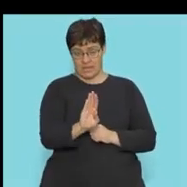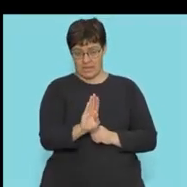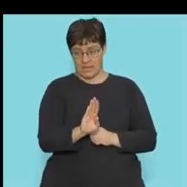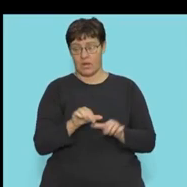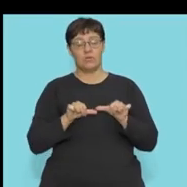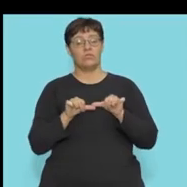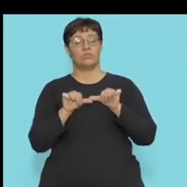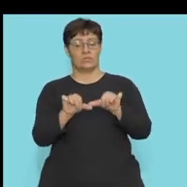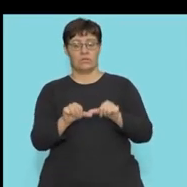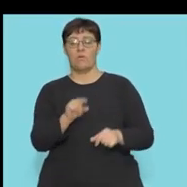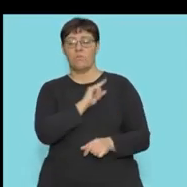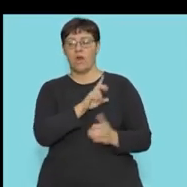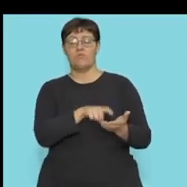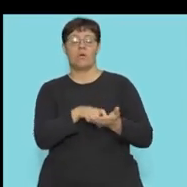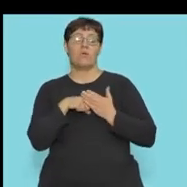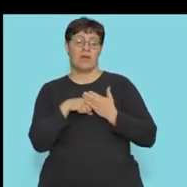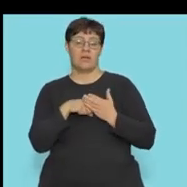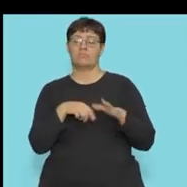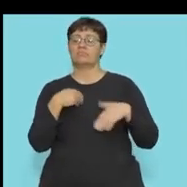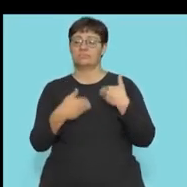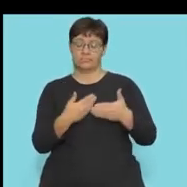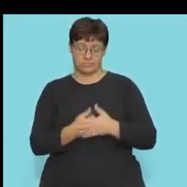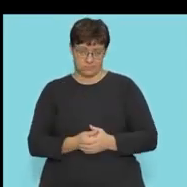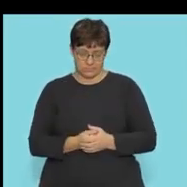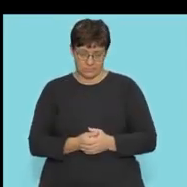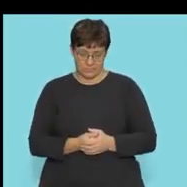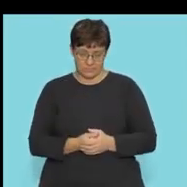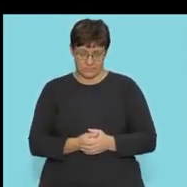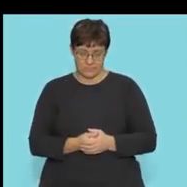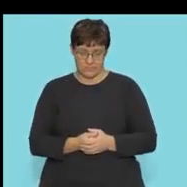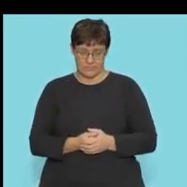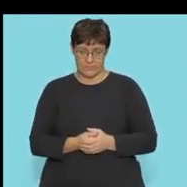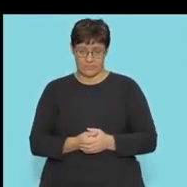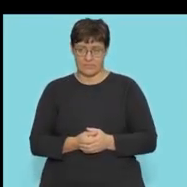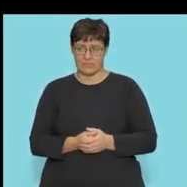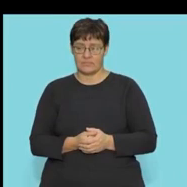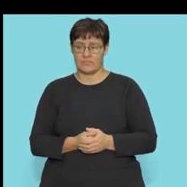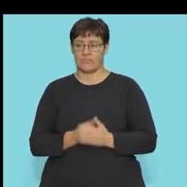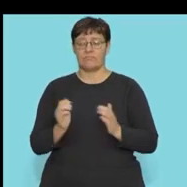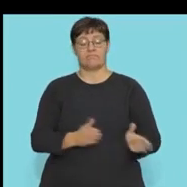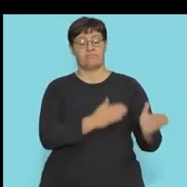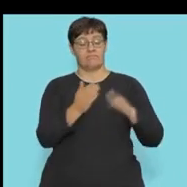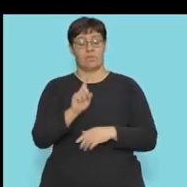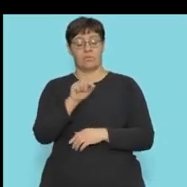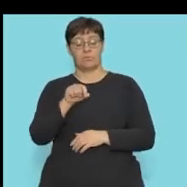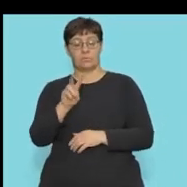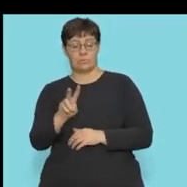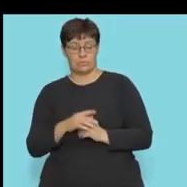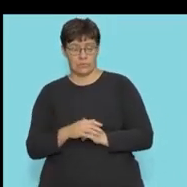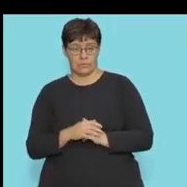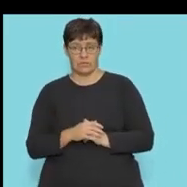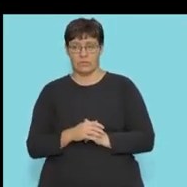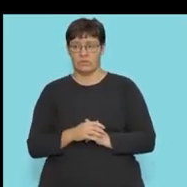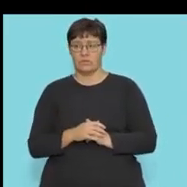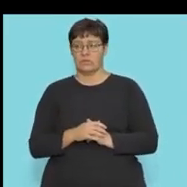as we require energy consistently being produced. Let's look at the next question. The